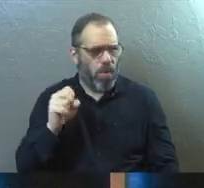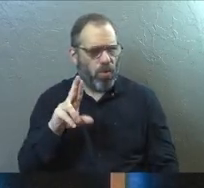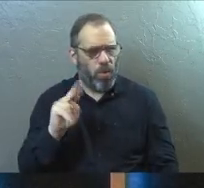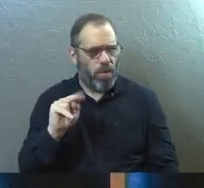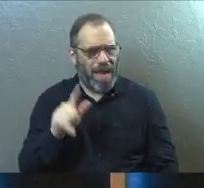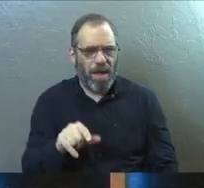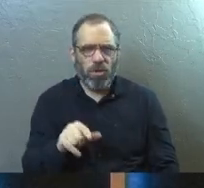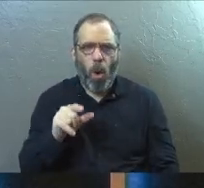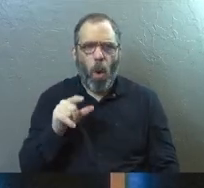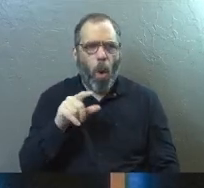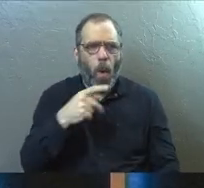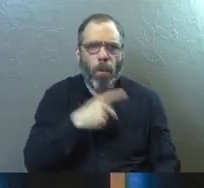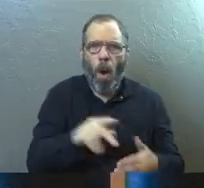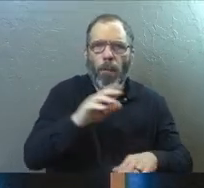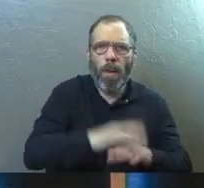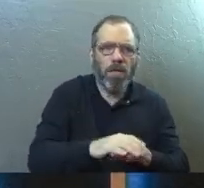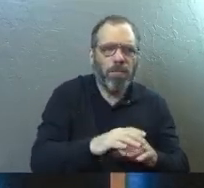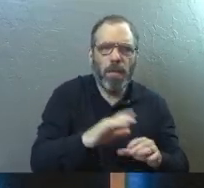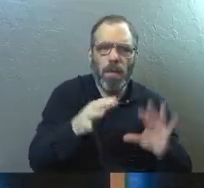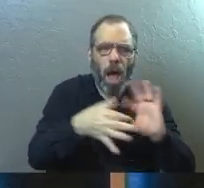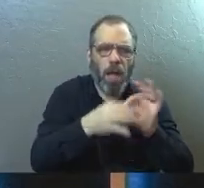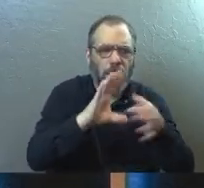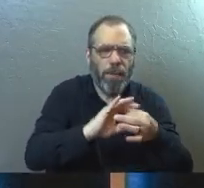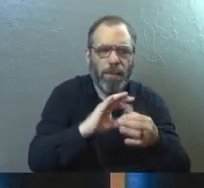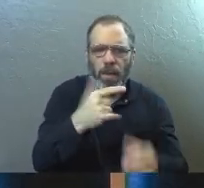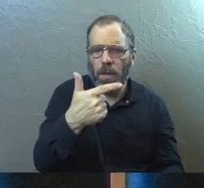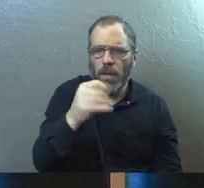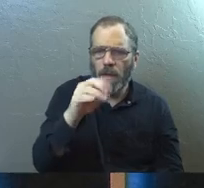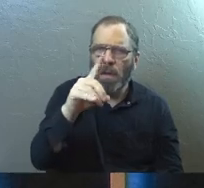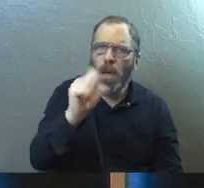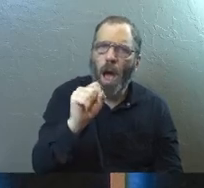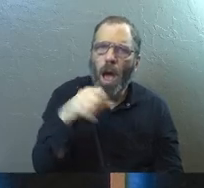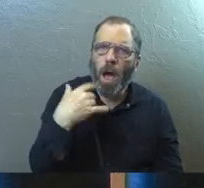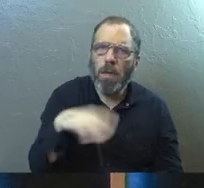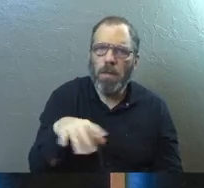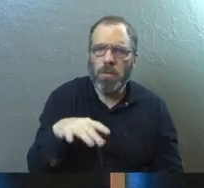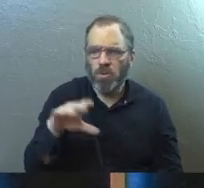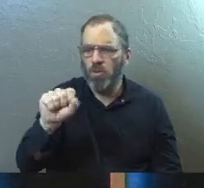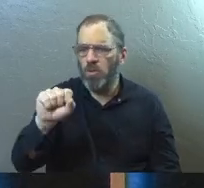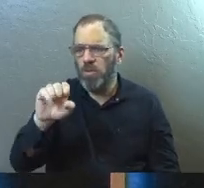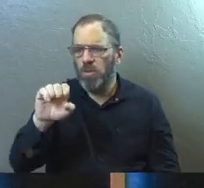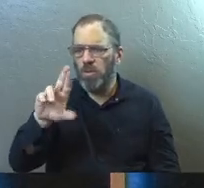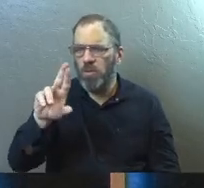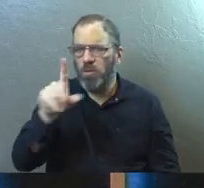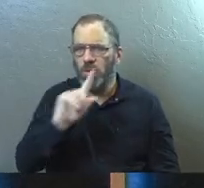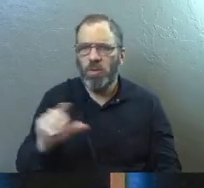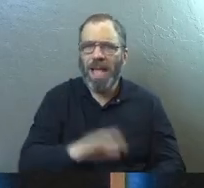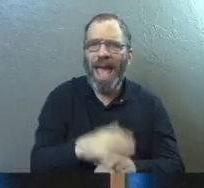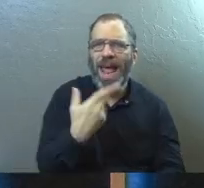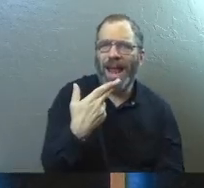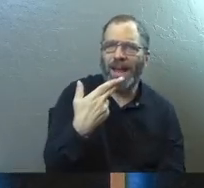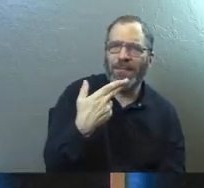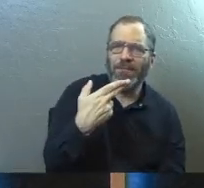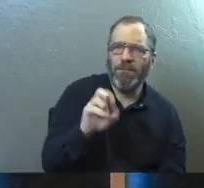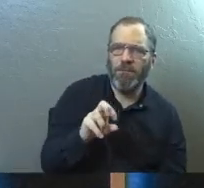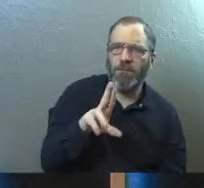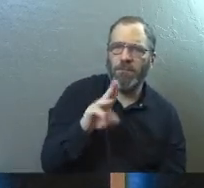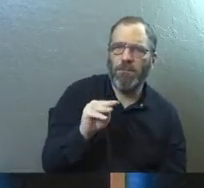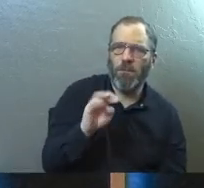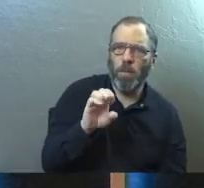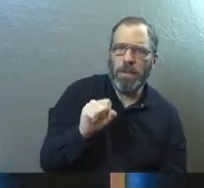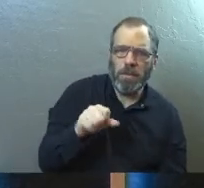be one of the Olympian gods. And they jumped to that conclusion, to Zeus and to Hermes. They see supernatural